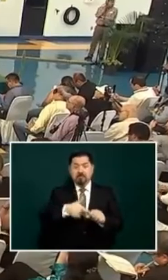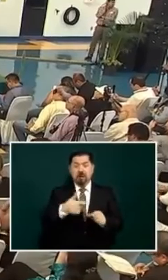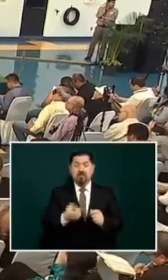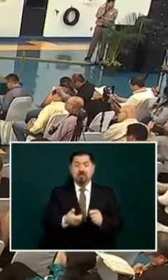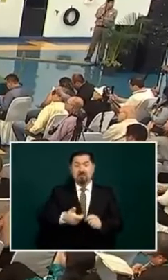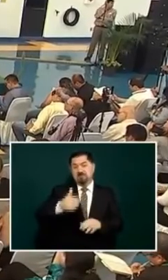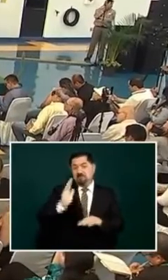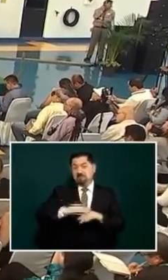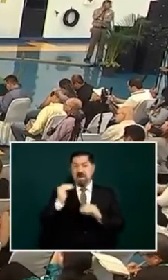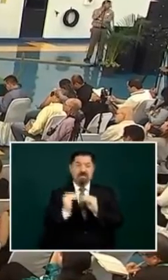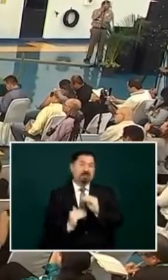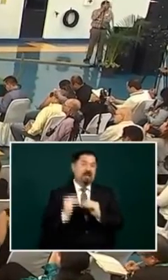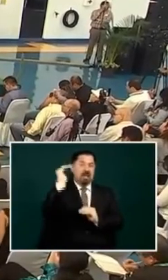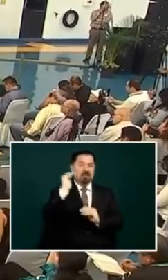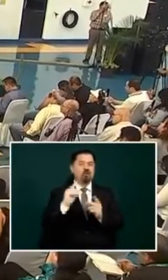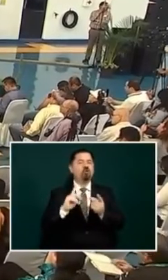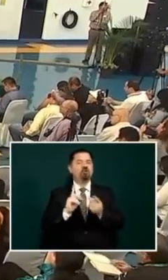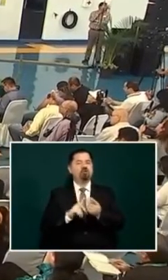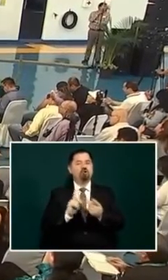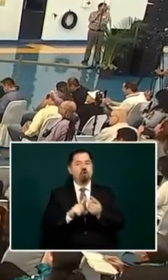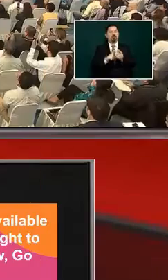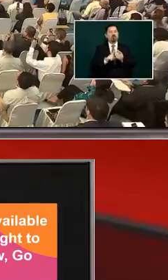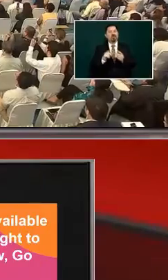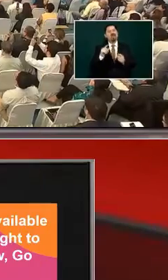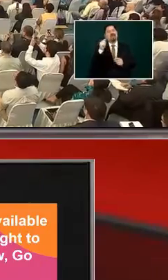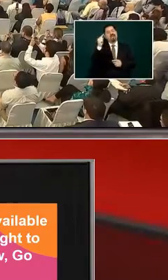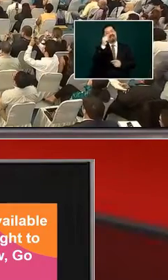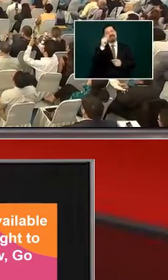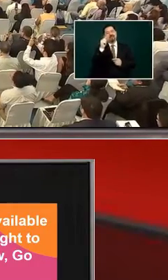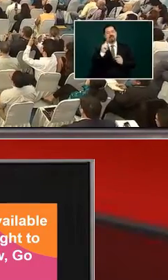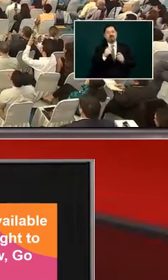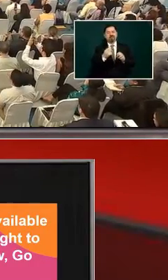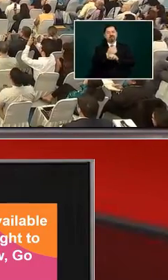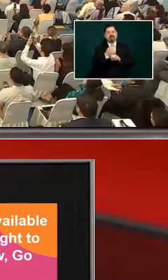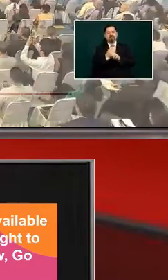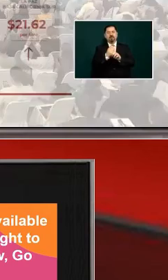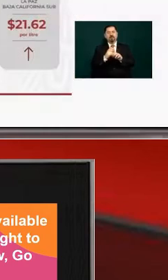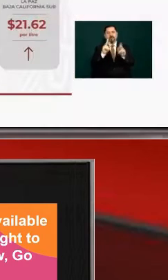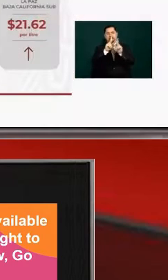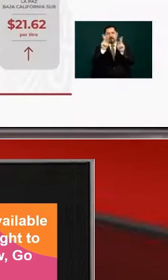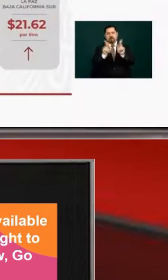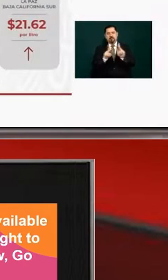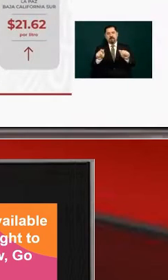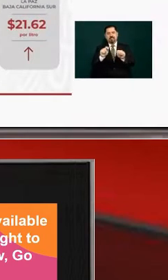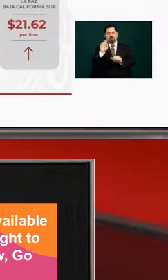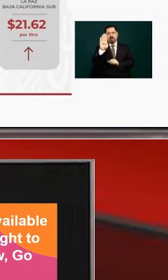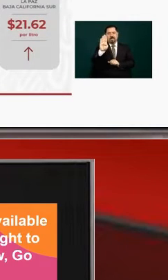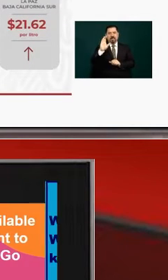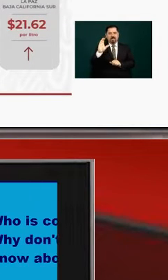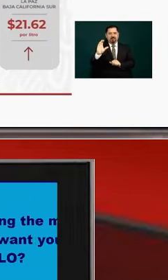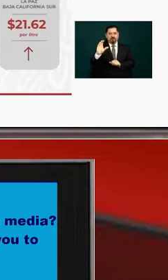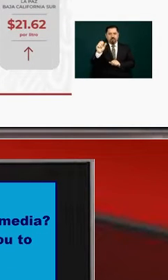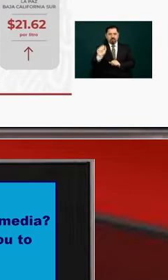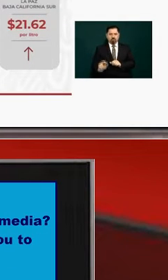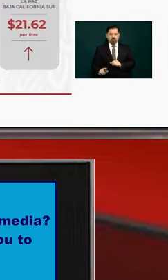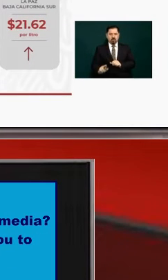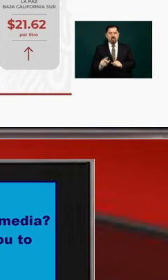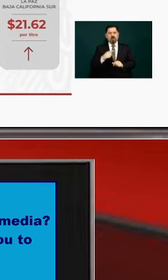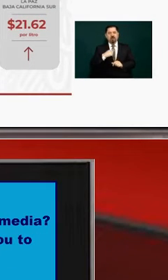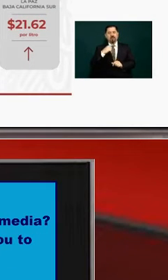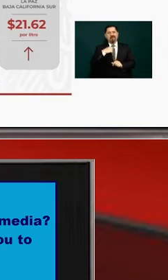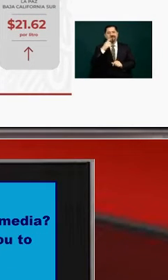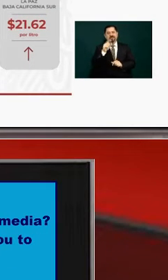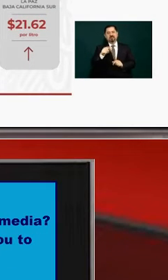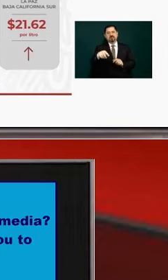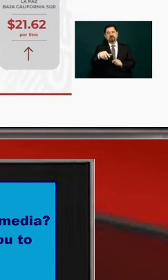with the highest margin that we found in baja california is a margin of